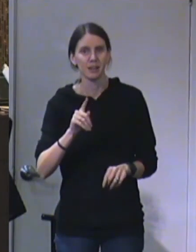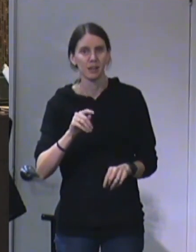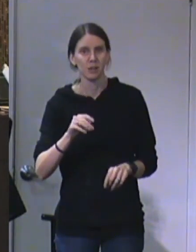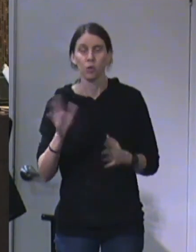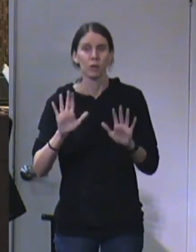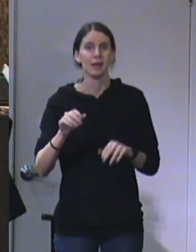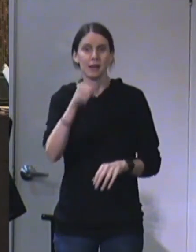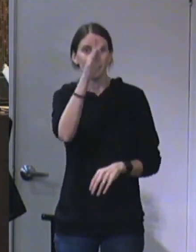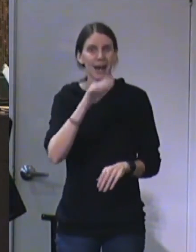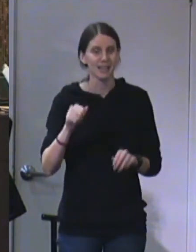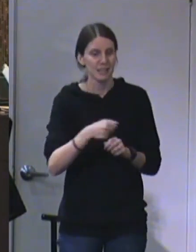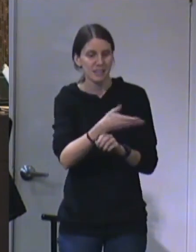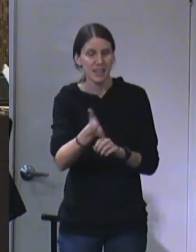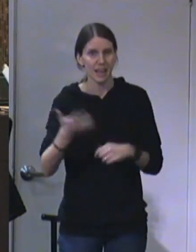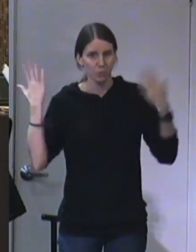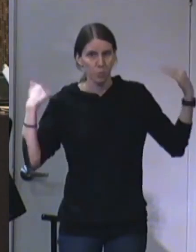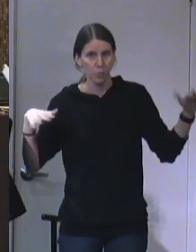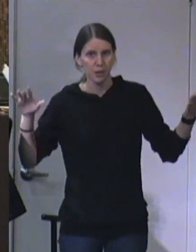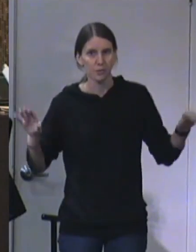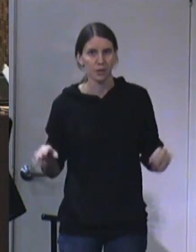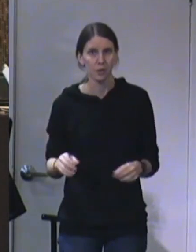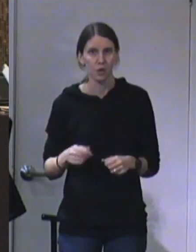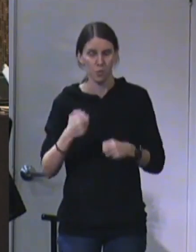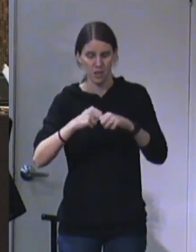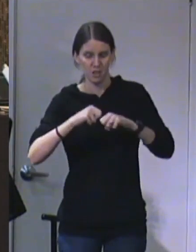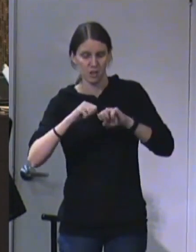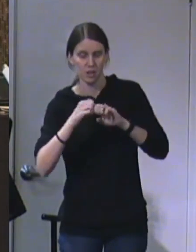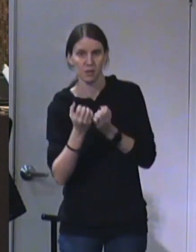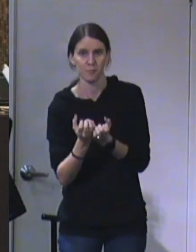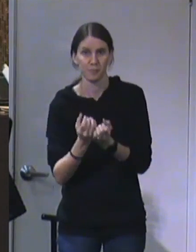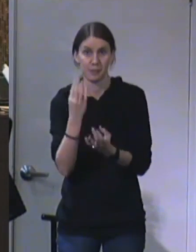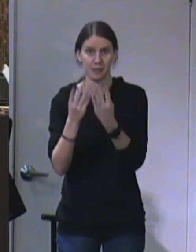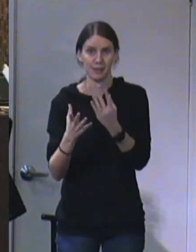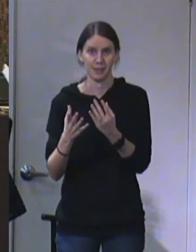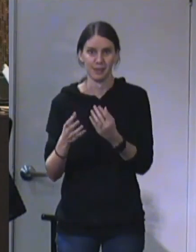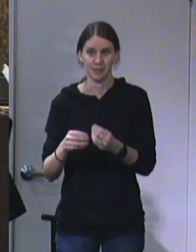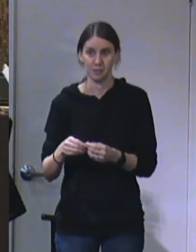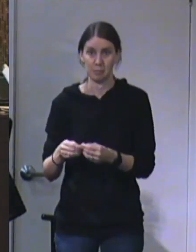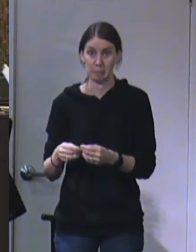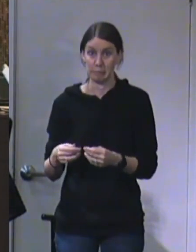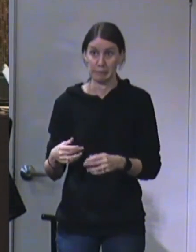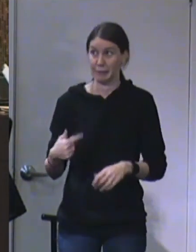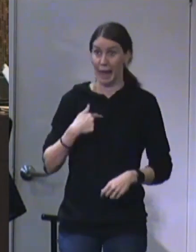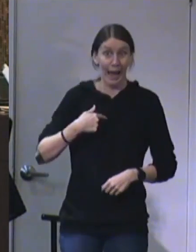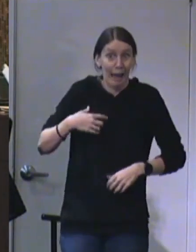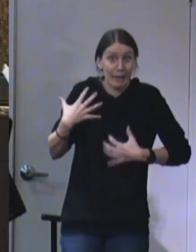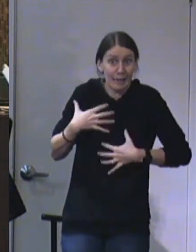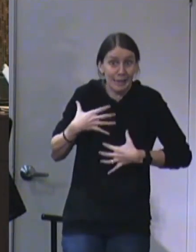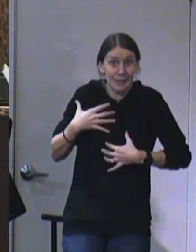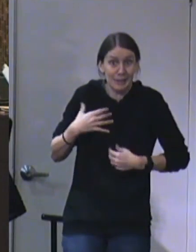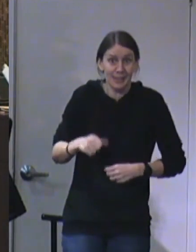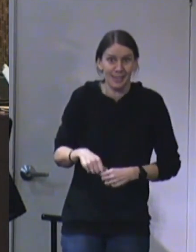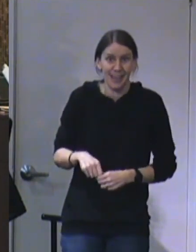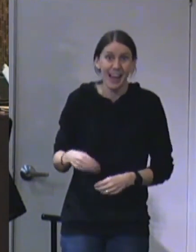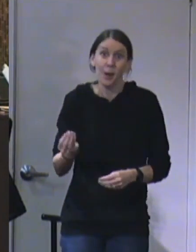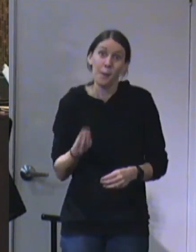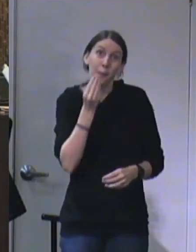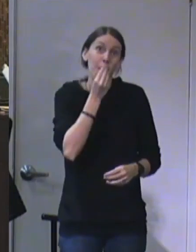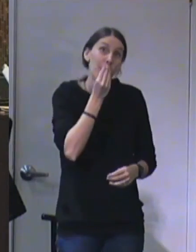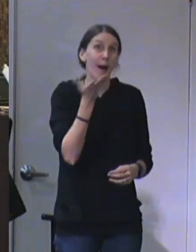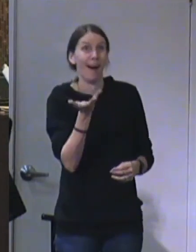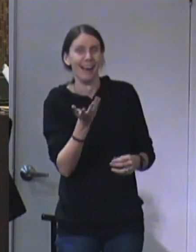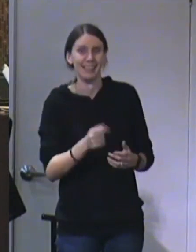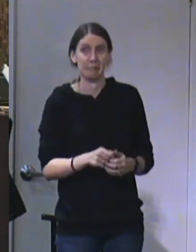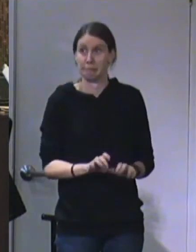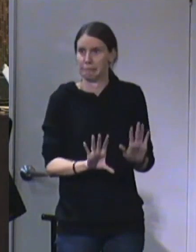a seraphim with a hot coal off the altar. Now, that would be terrifying to me. Let me put this on your